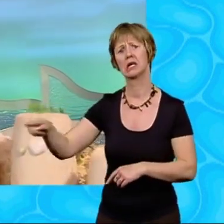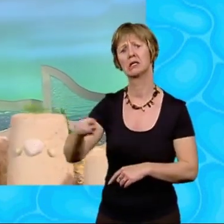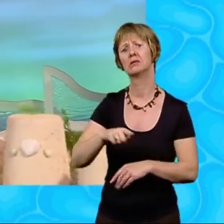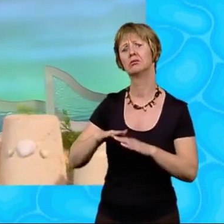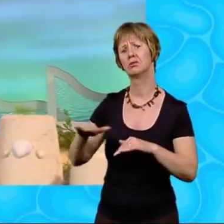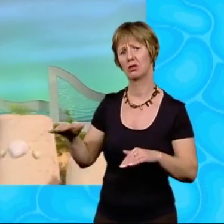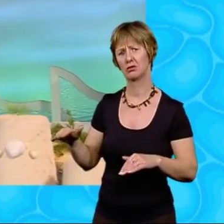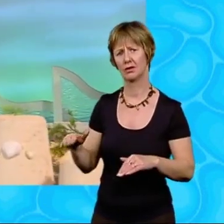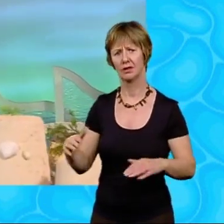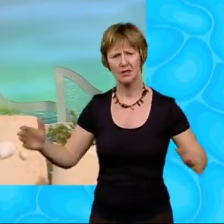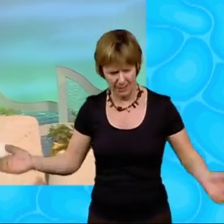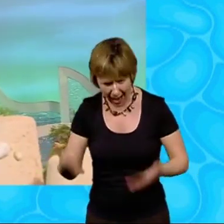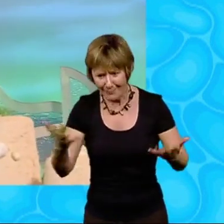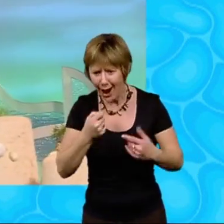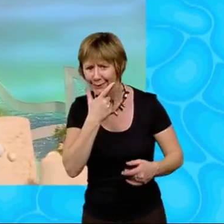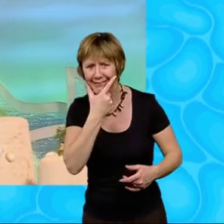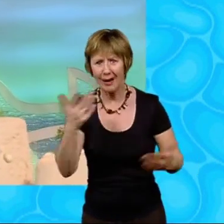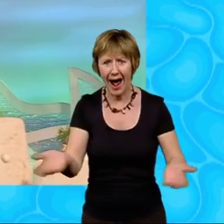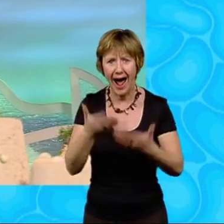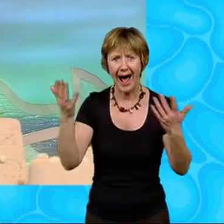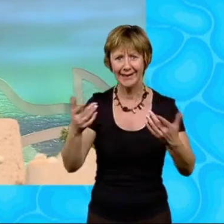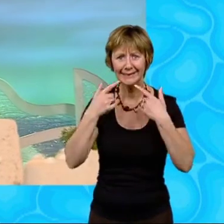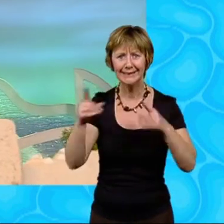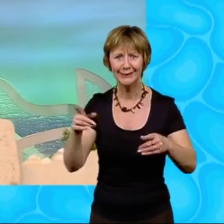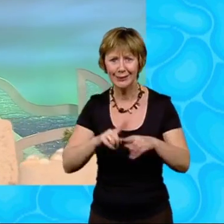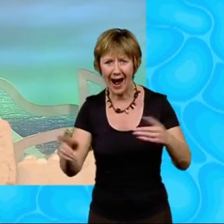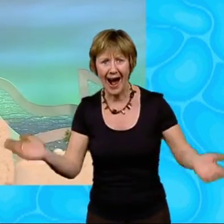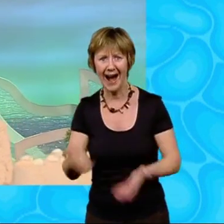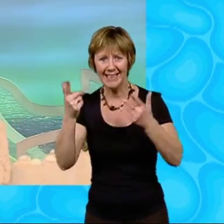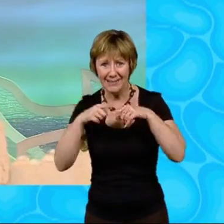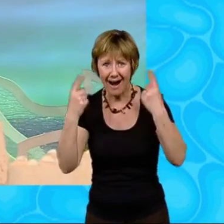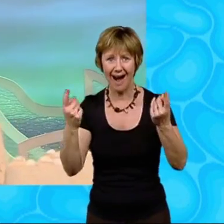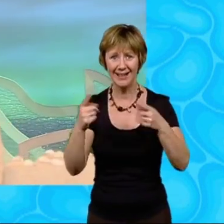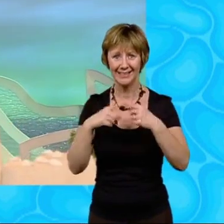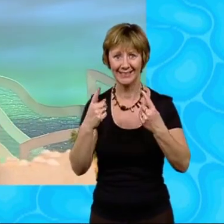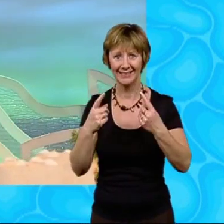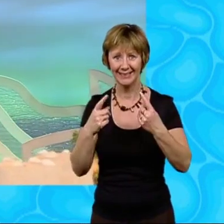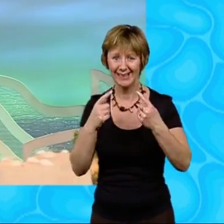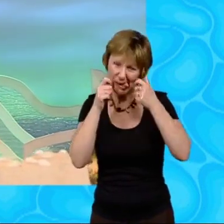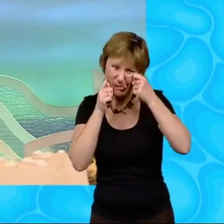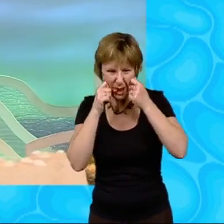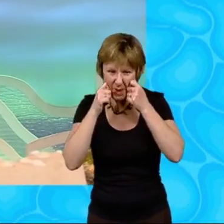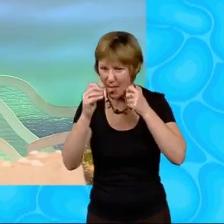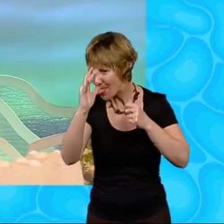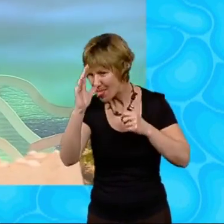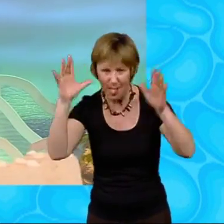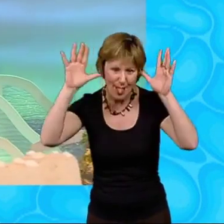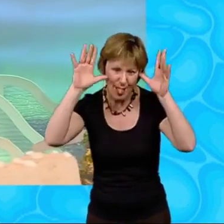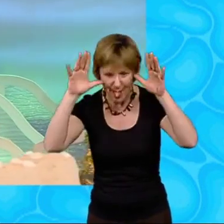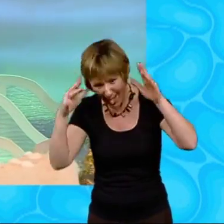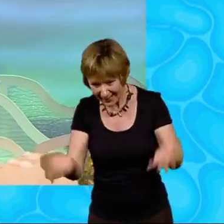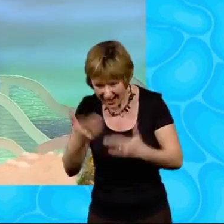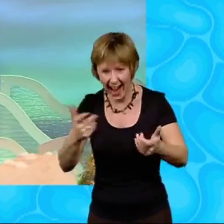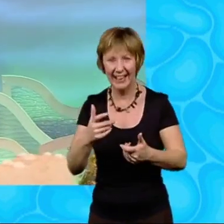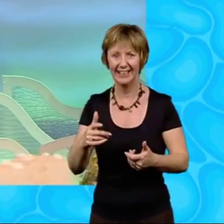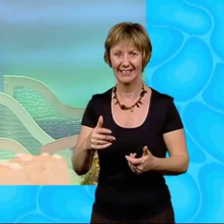Cheer up, class! Miss Porter tried her best to make a smile. She pulled silly faces and tried to juggle